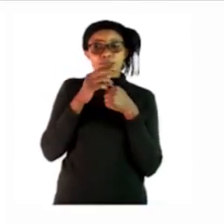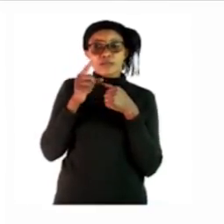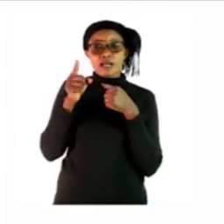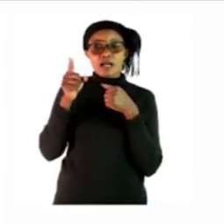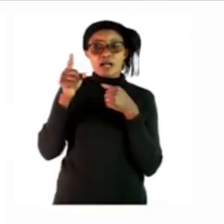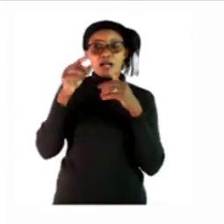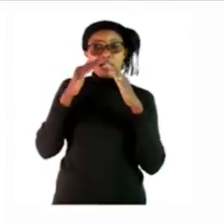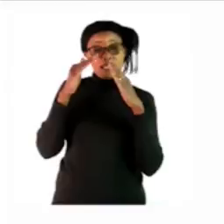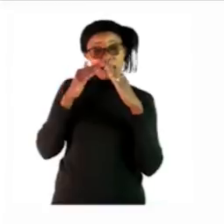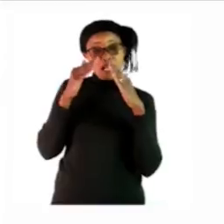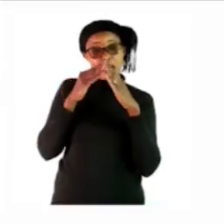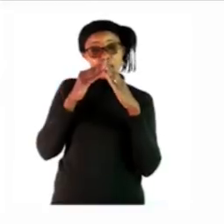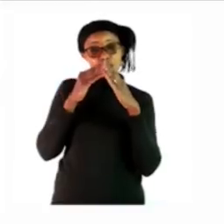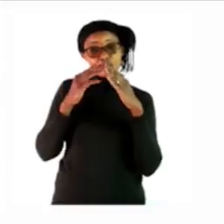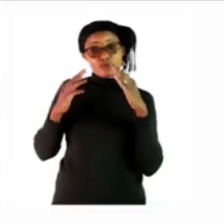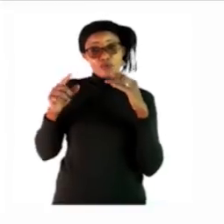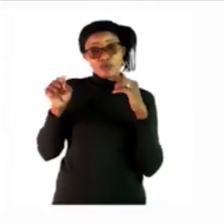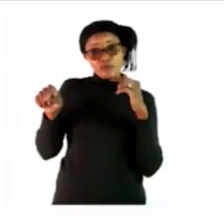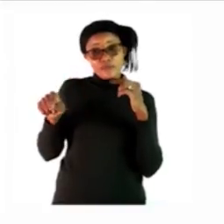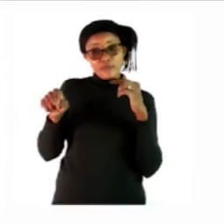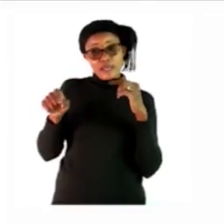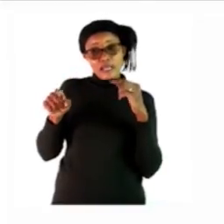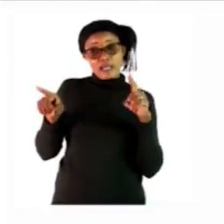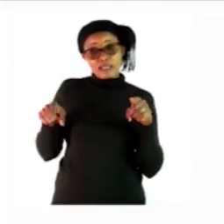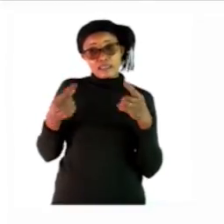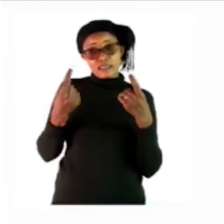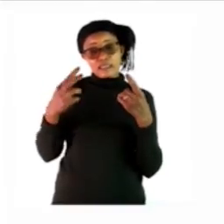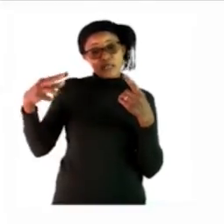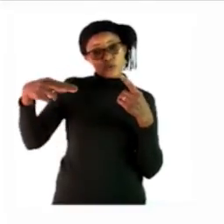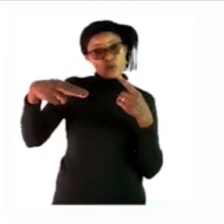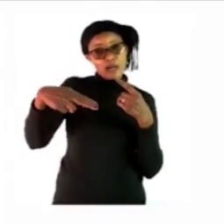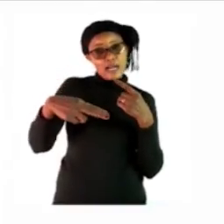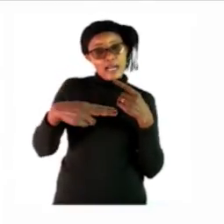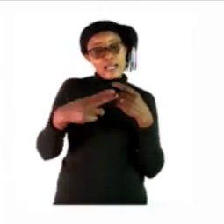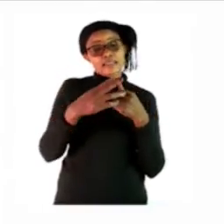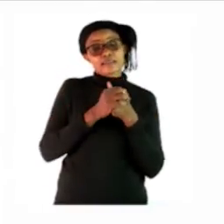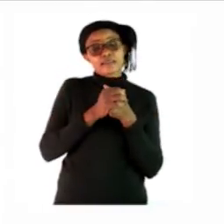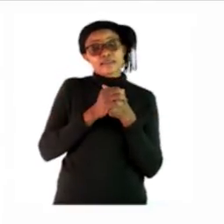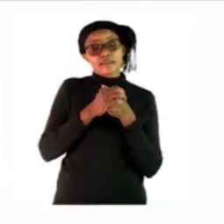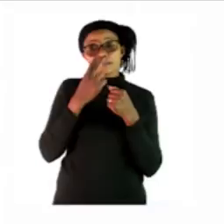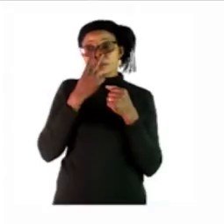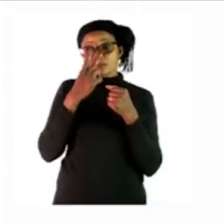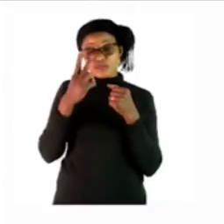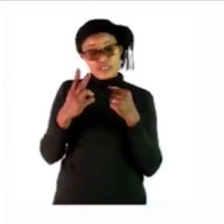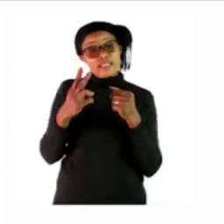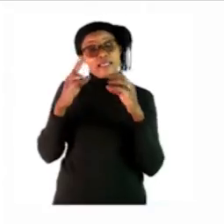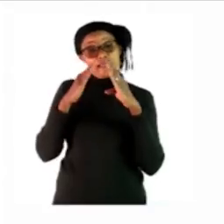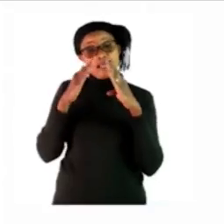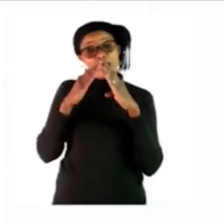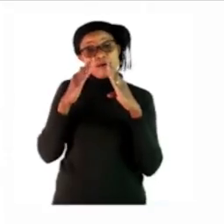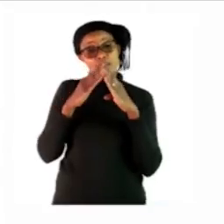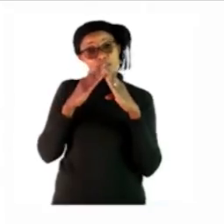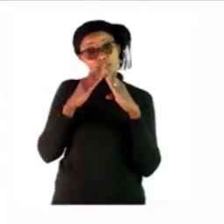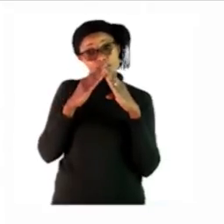objects in the correct room in the house now do you see the house there do